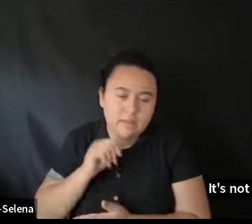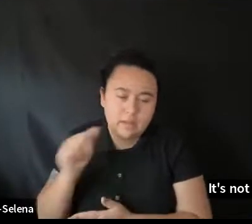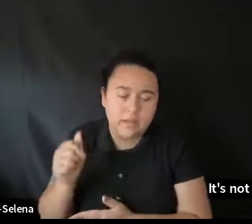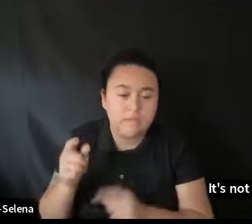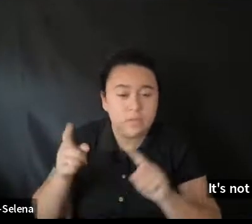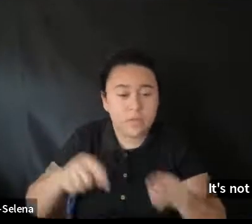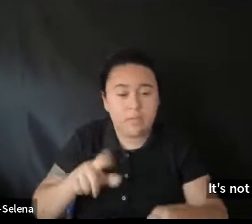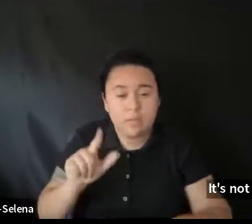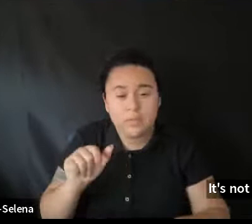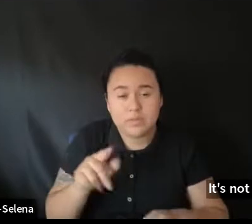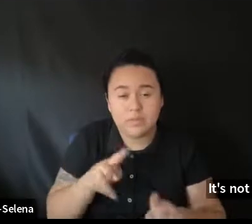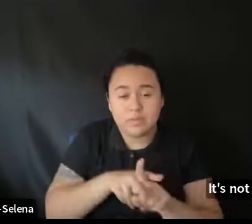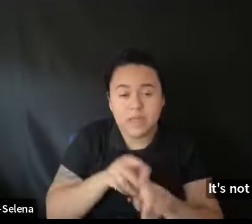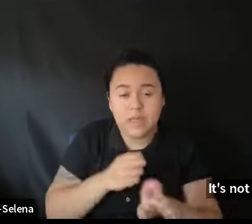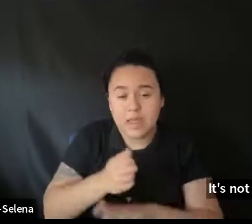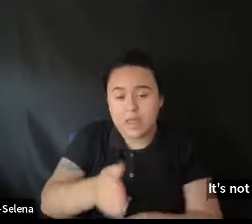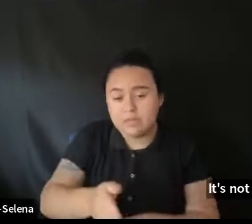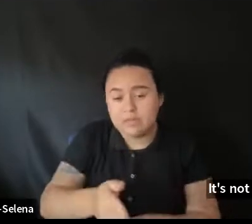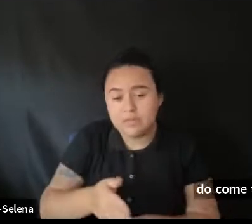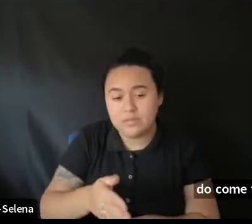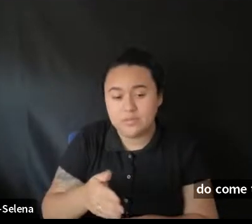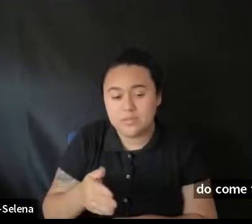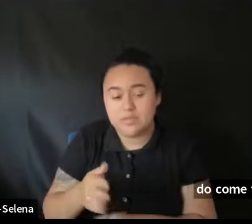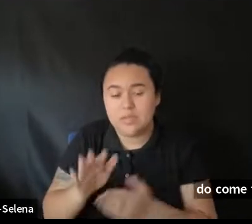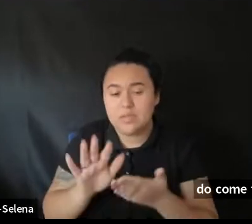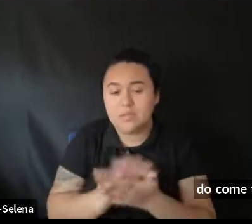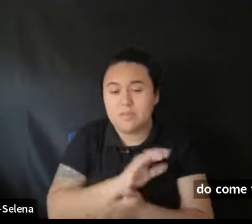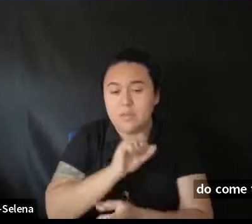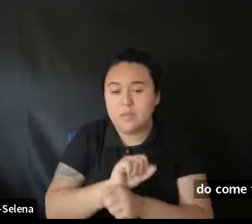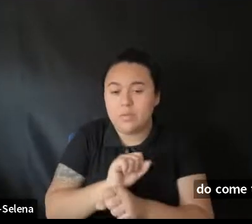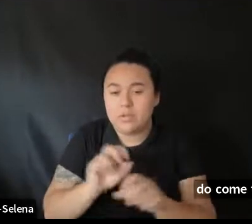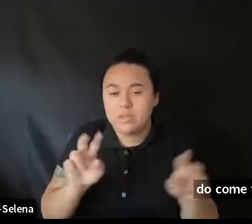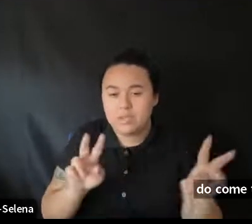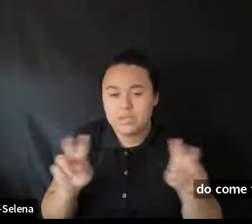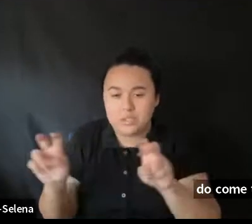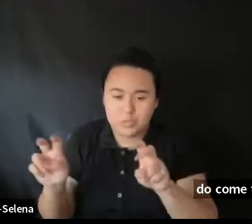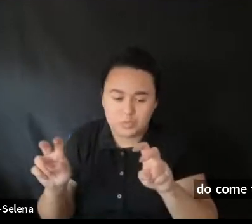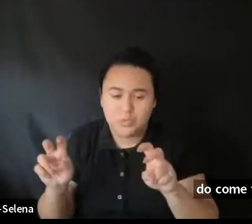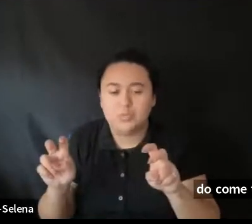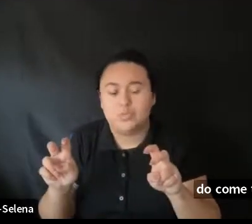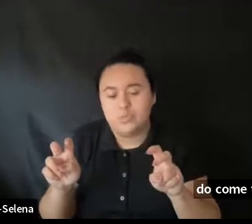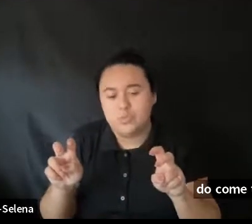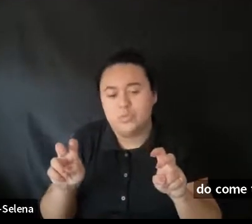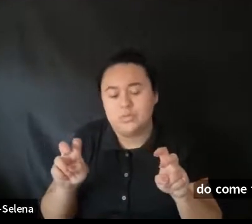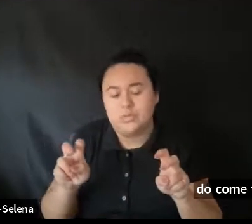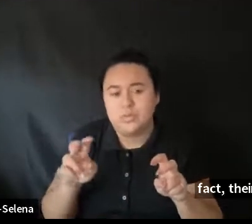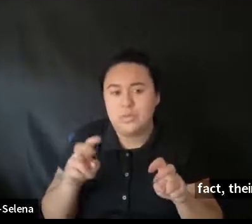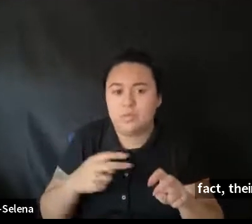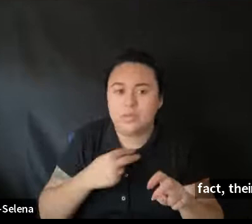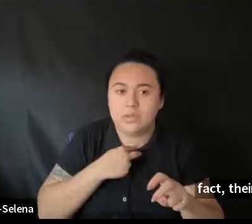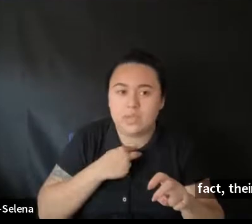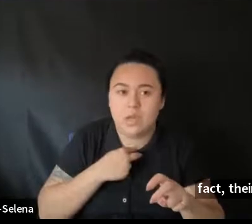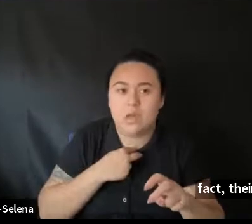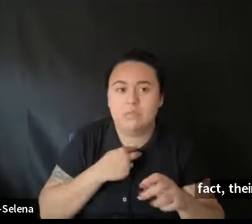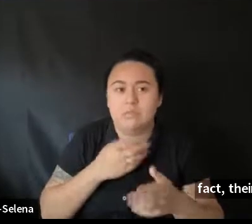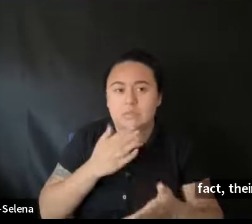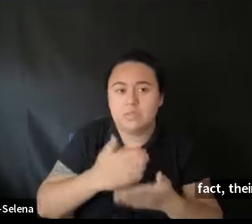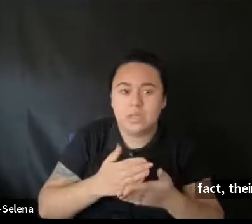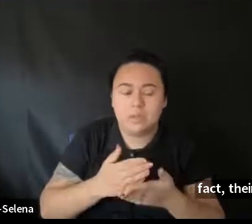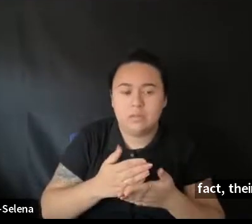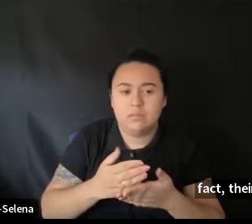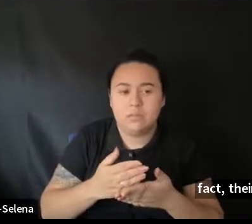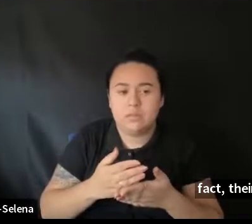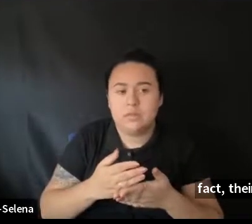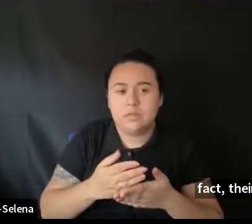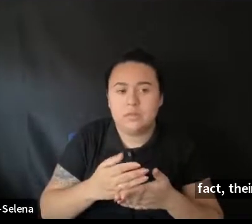They're. They're. Paperwork. Issues. That may. Trip you up. And cause us. To say no. And we don't like. To